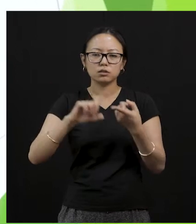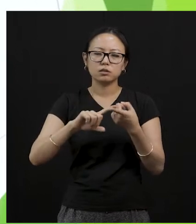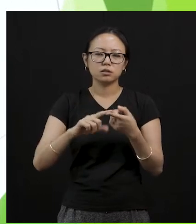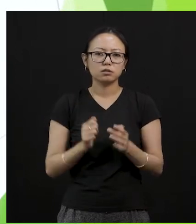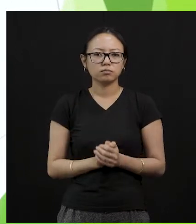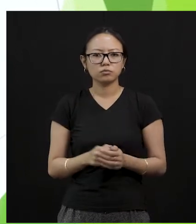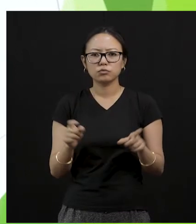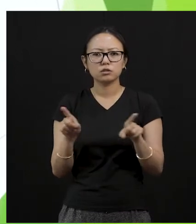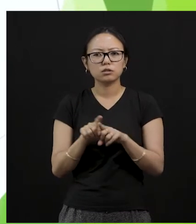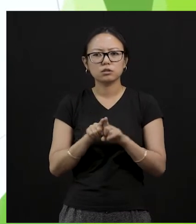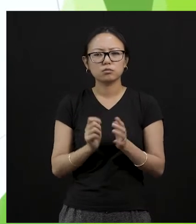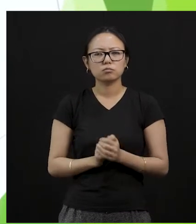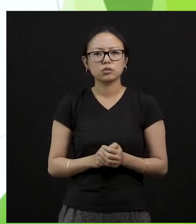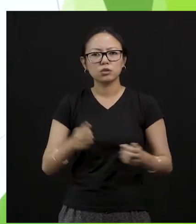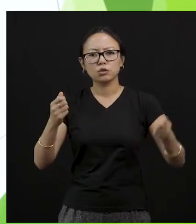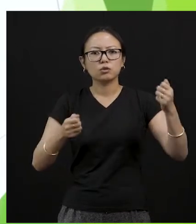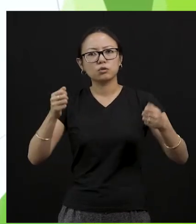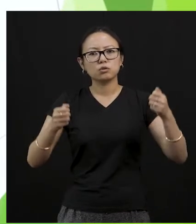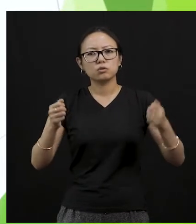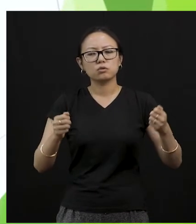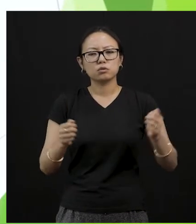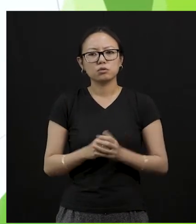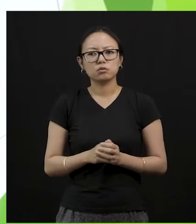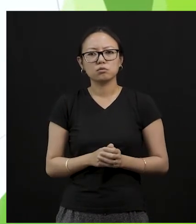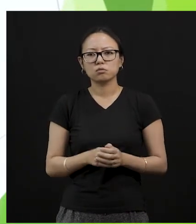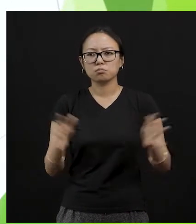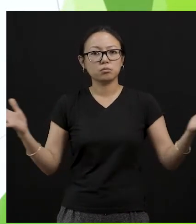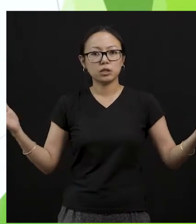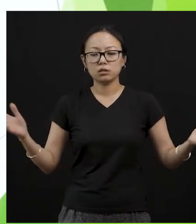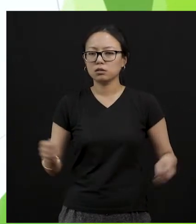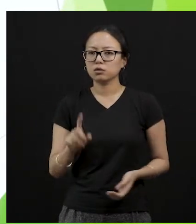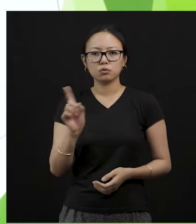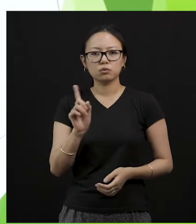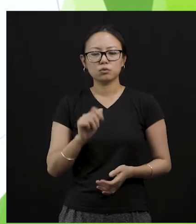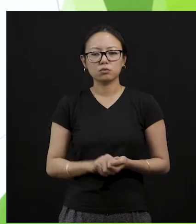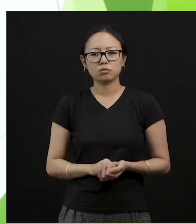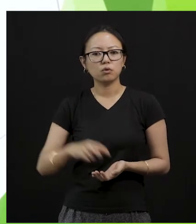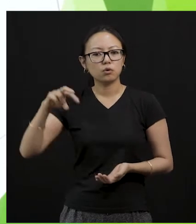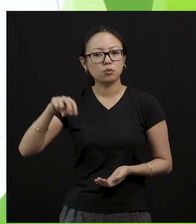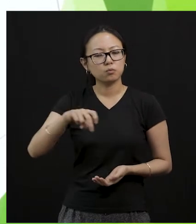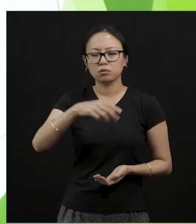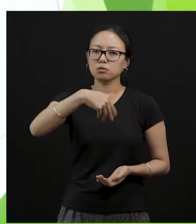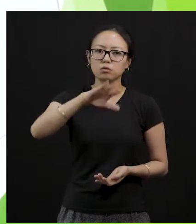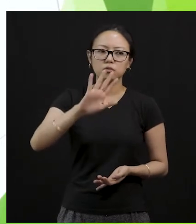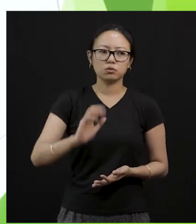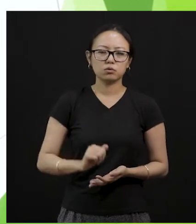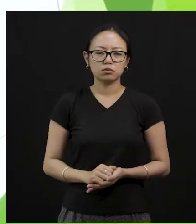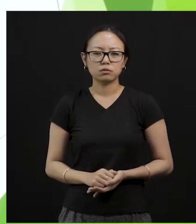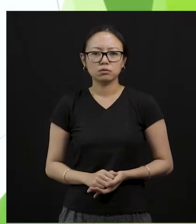car and go for work, for example. Another example of, you know,